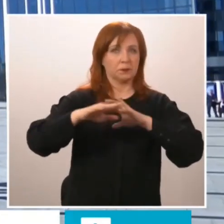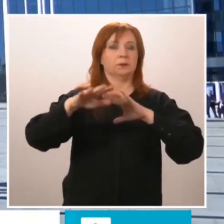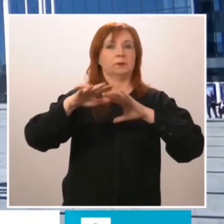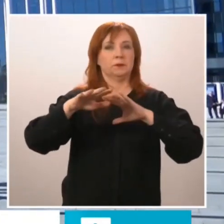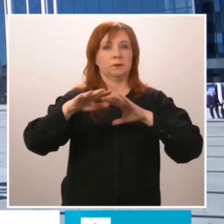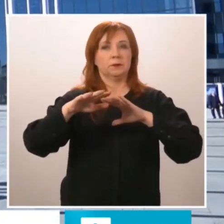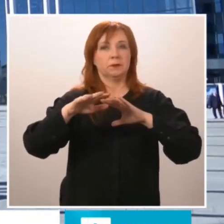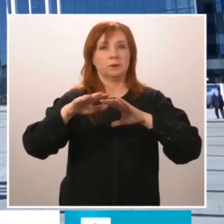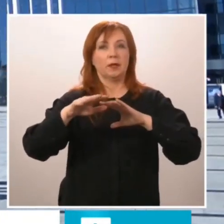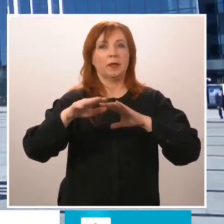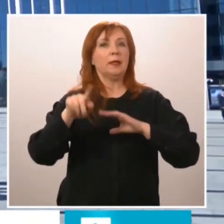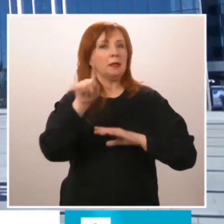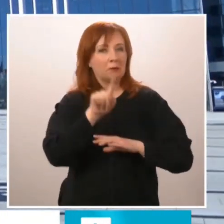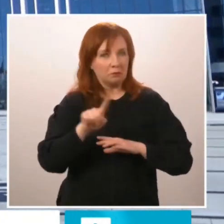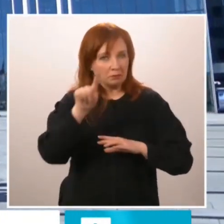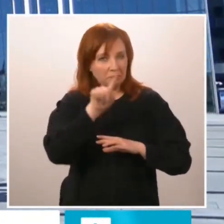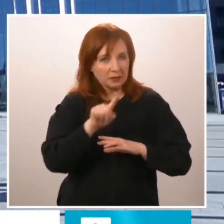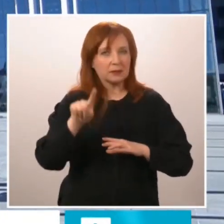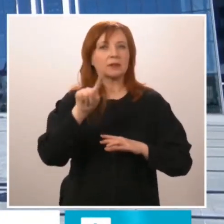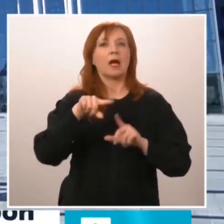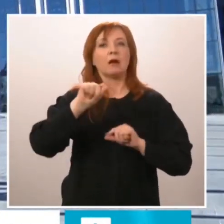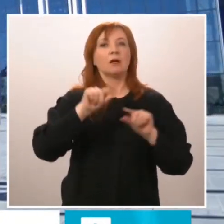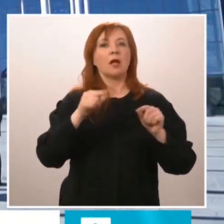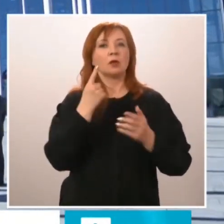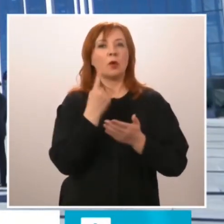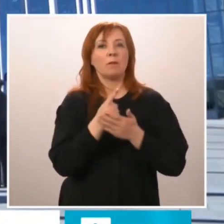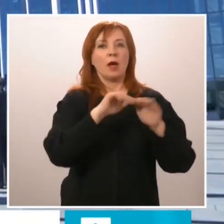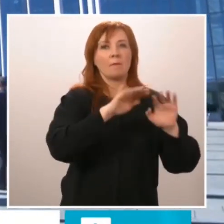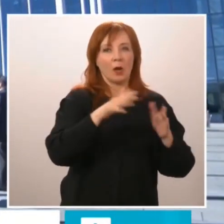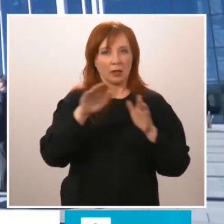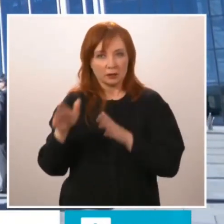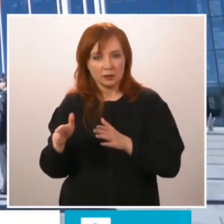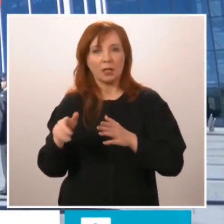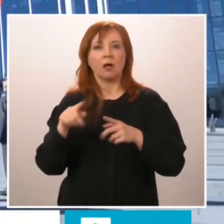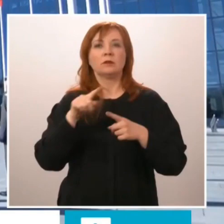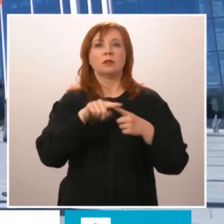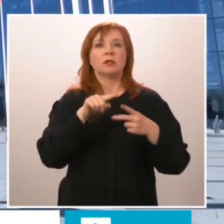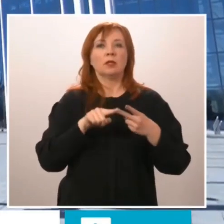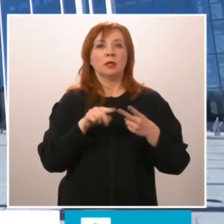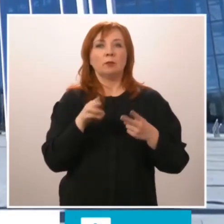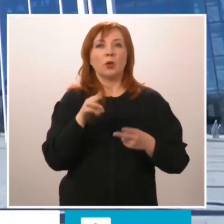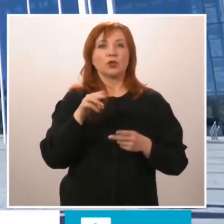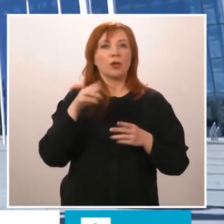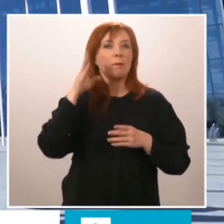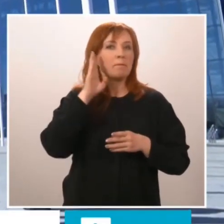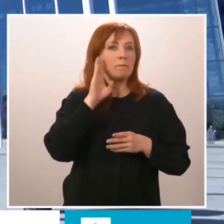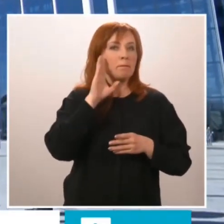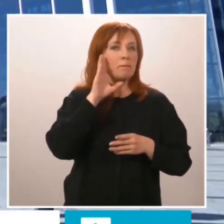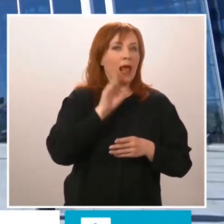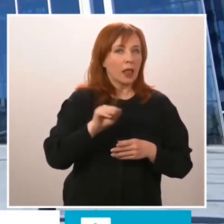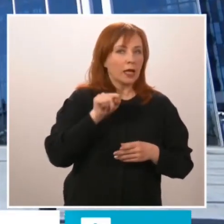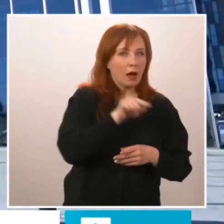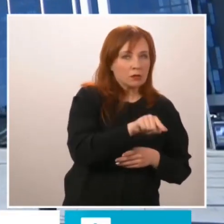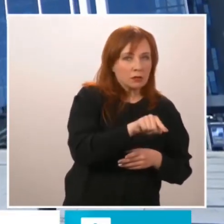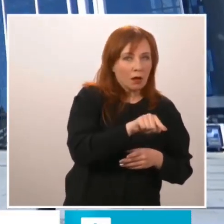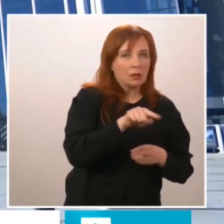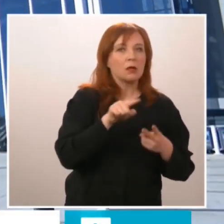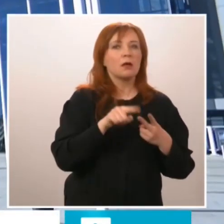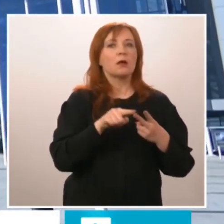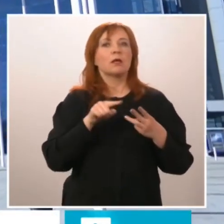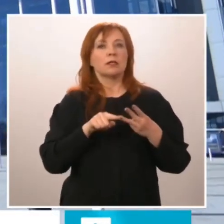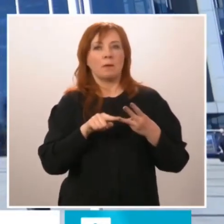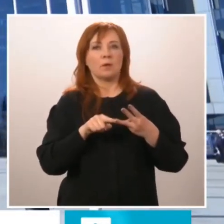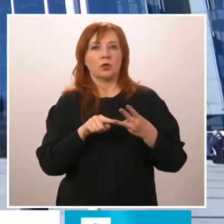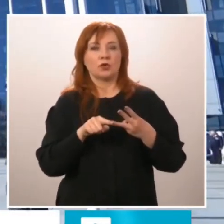and NATO's two strategic commands, ACO headquarters in Mons, Belgium, and ACT headquarters in